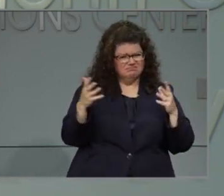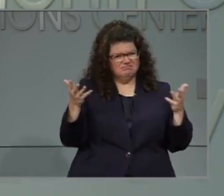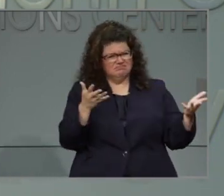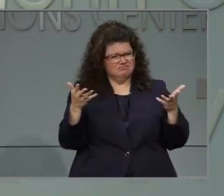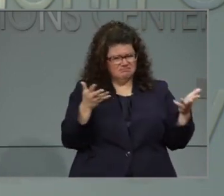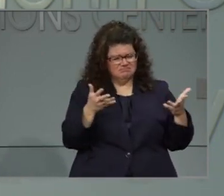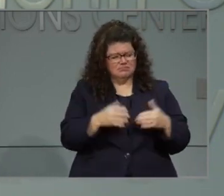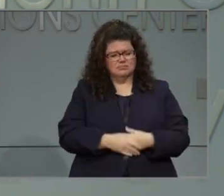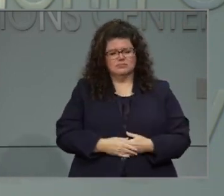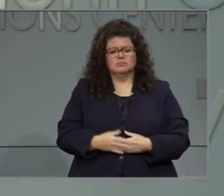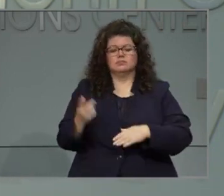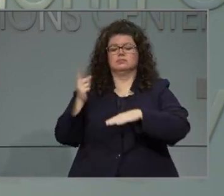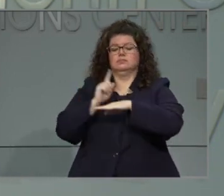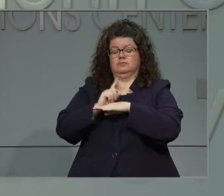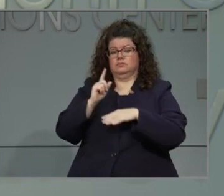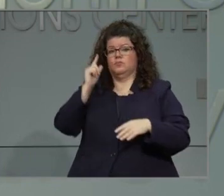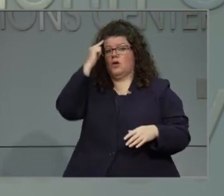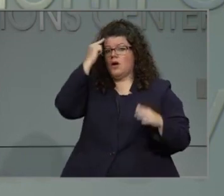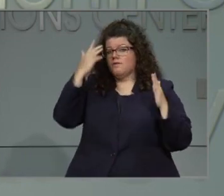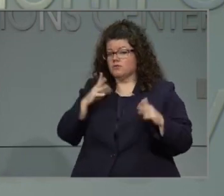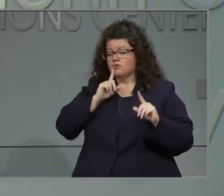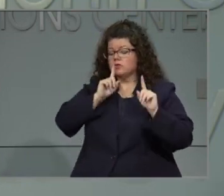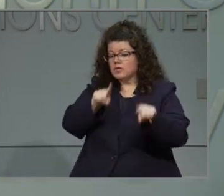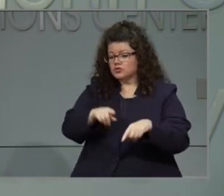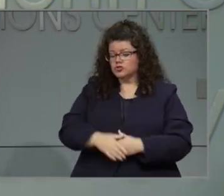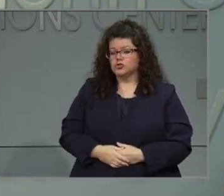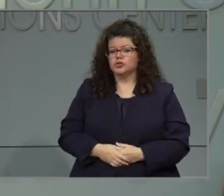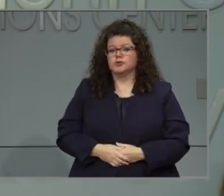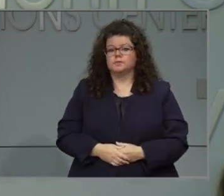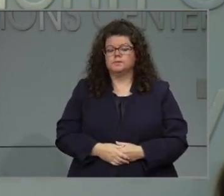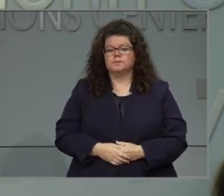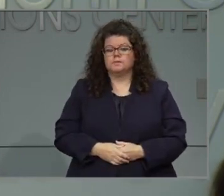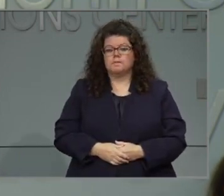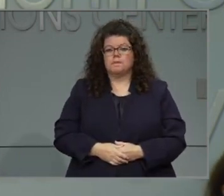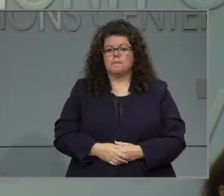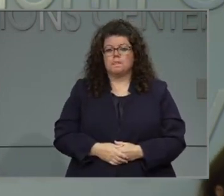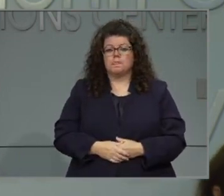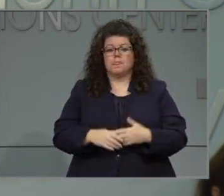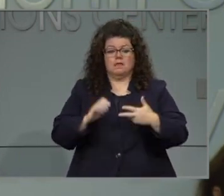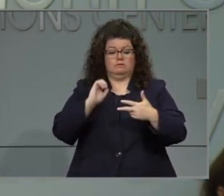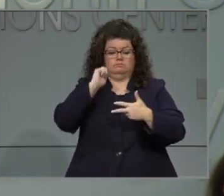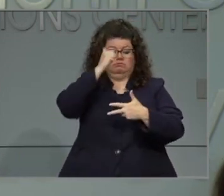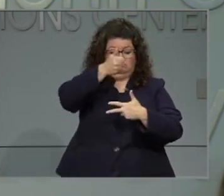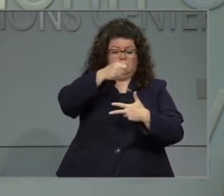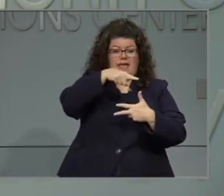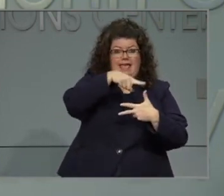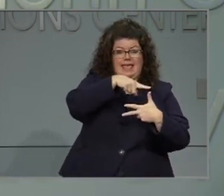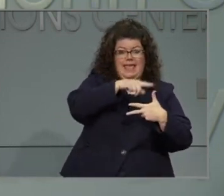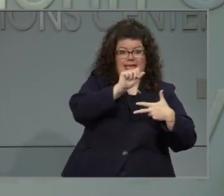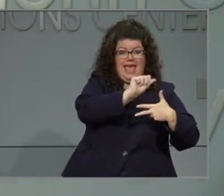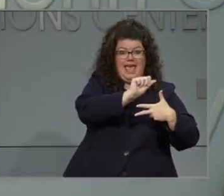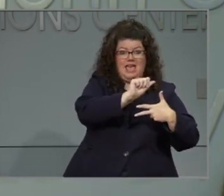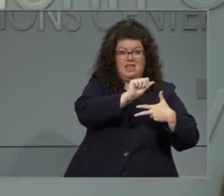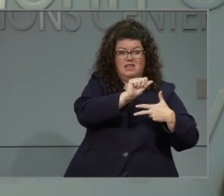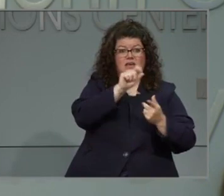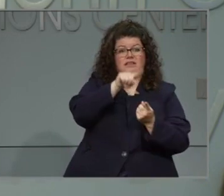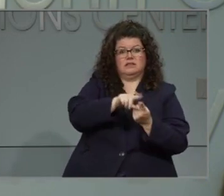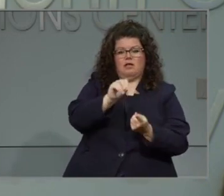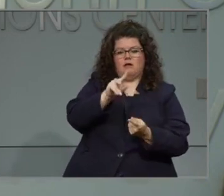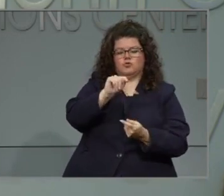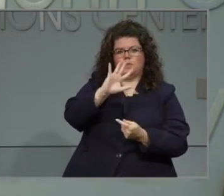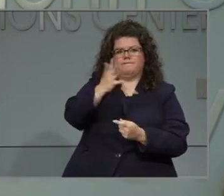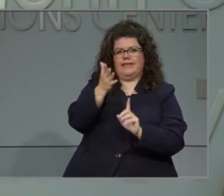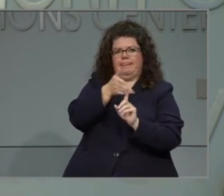The answer to the first question is you cannot institute Option A or implement Option A until October the 5th.